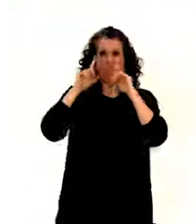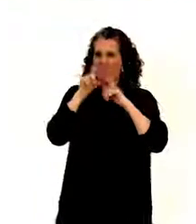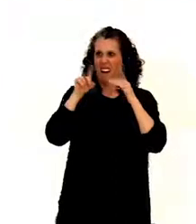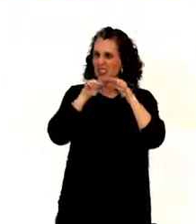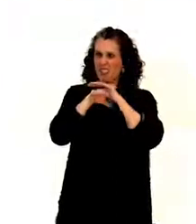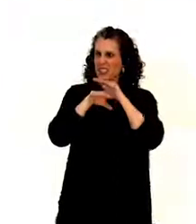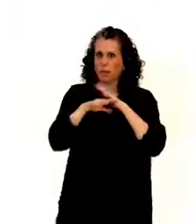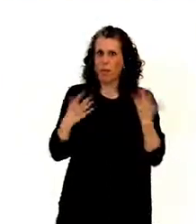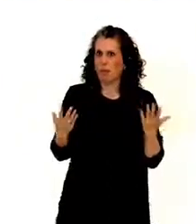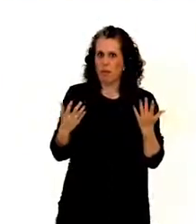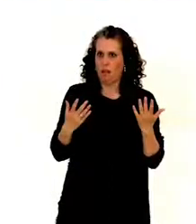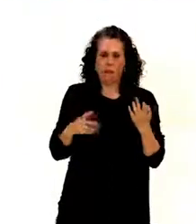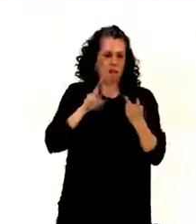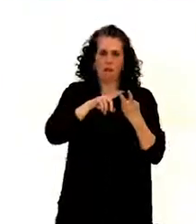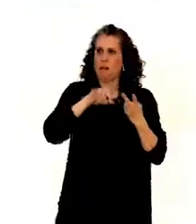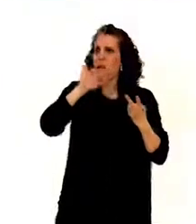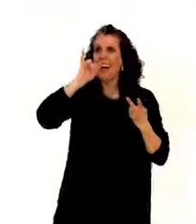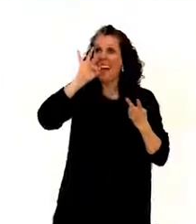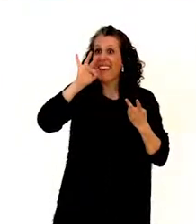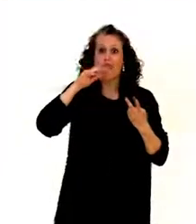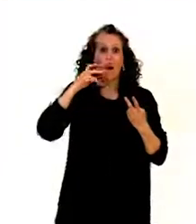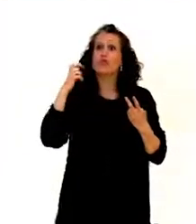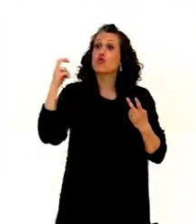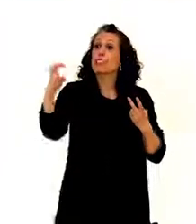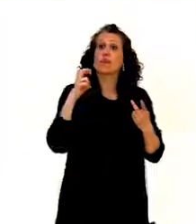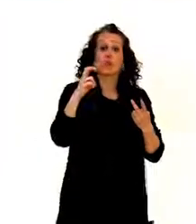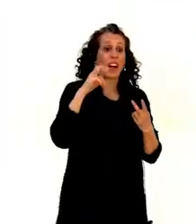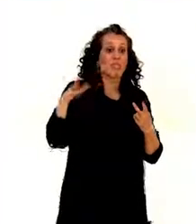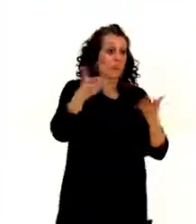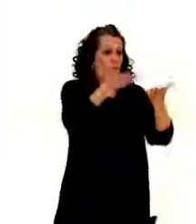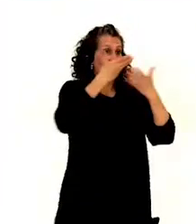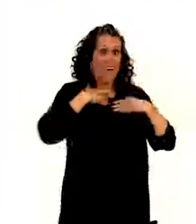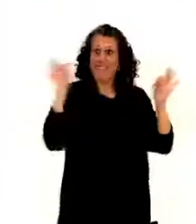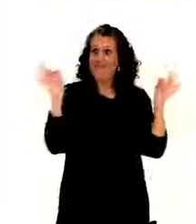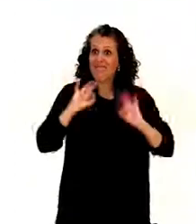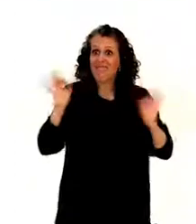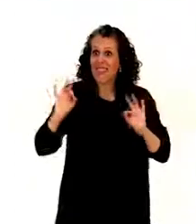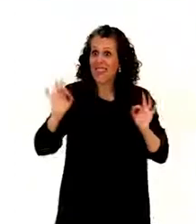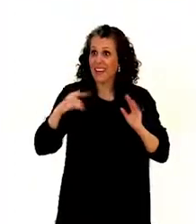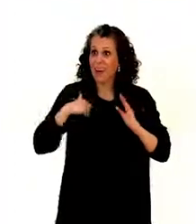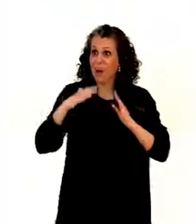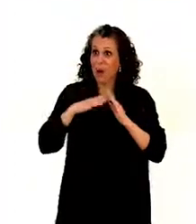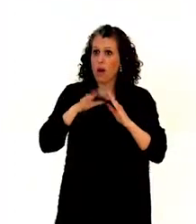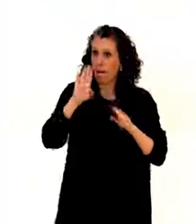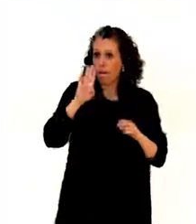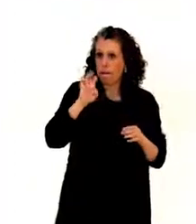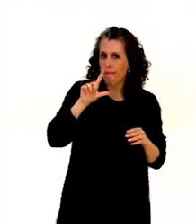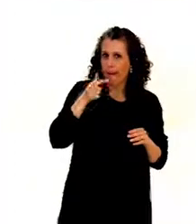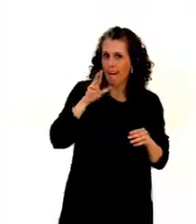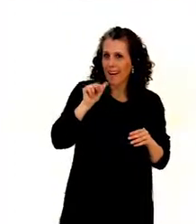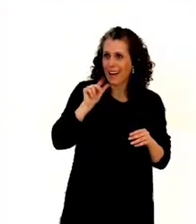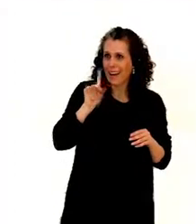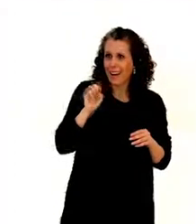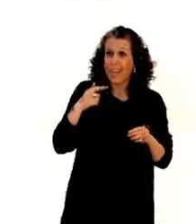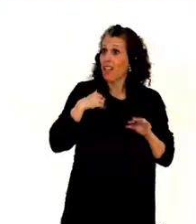have accessible transport organized by local organization of persons with disabilities in my hometown in Belgrade, if I did not